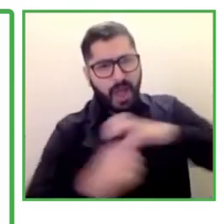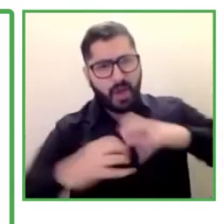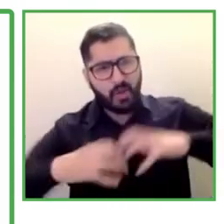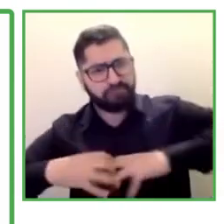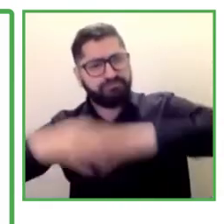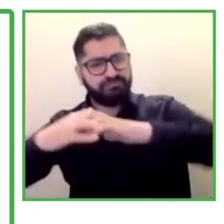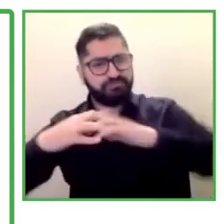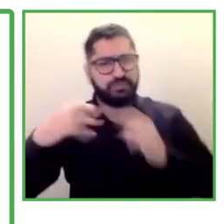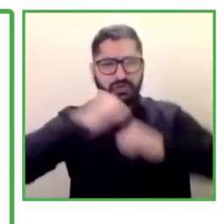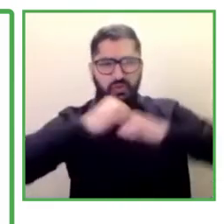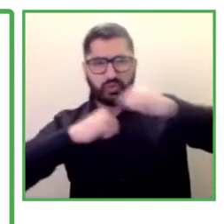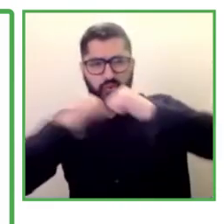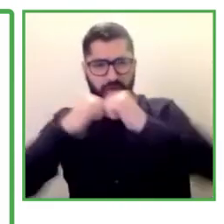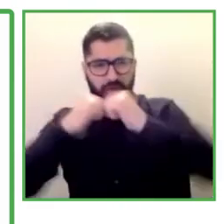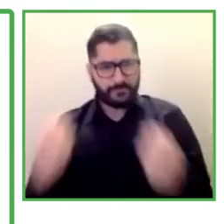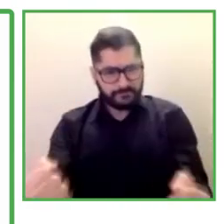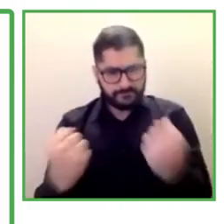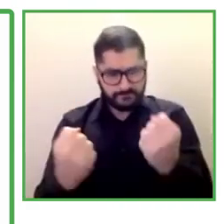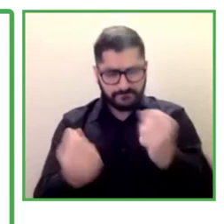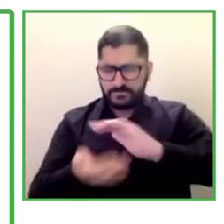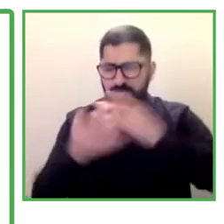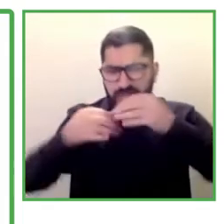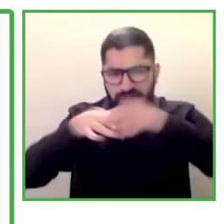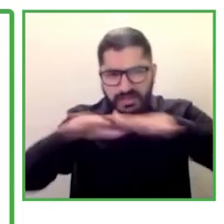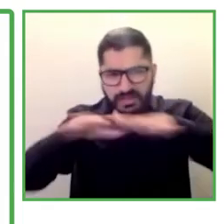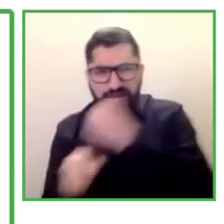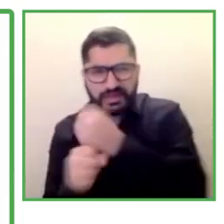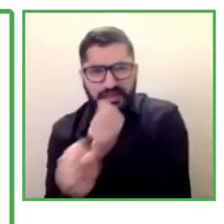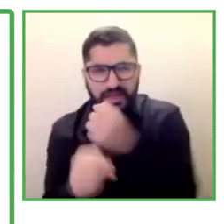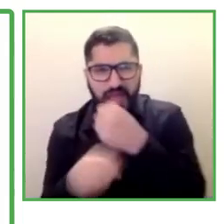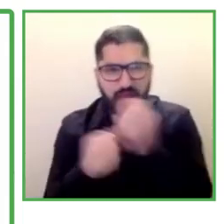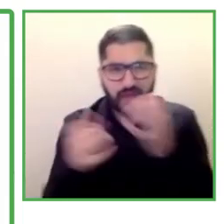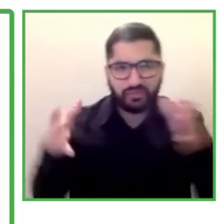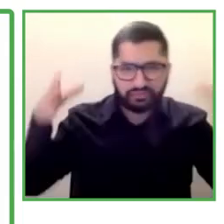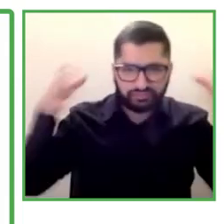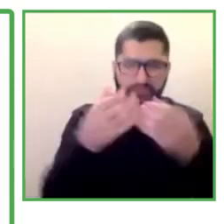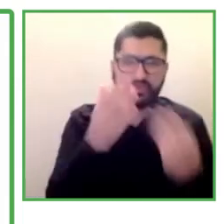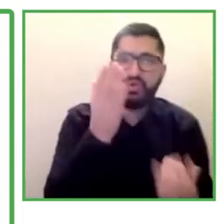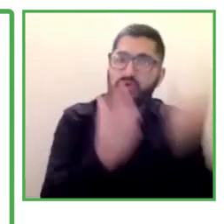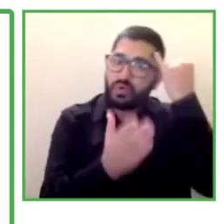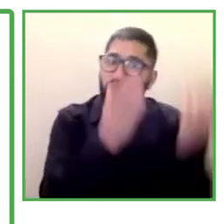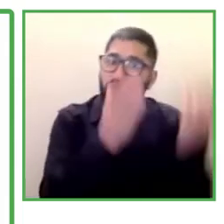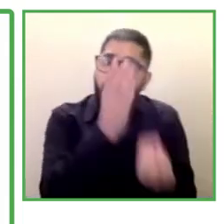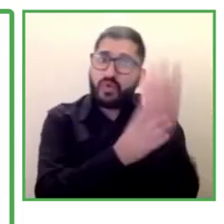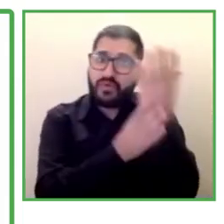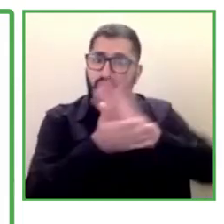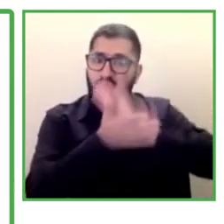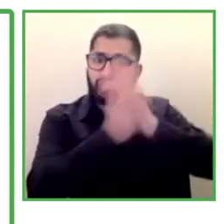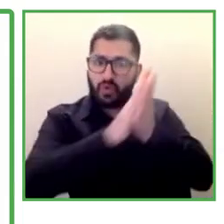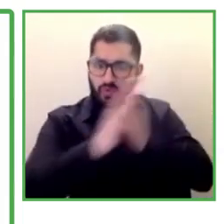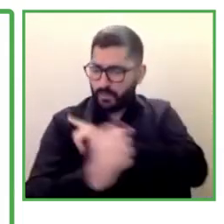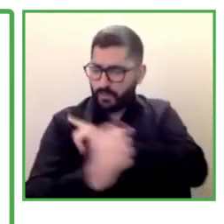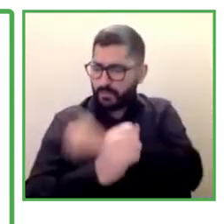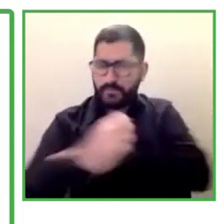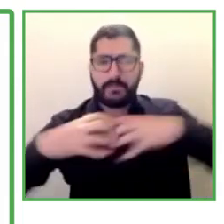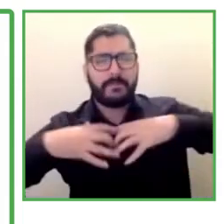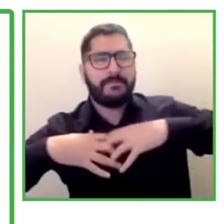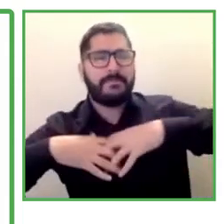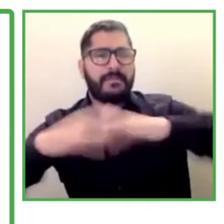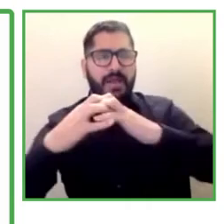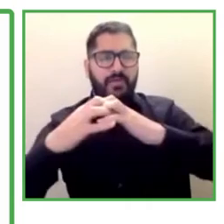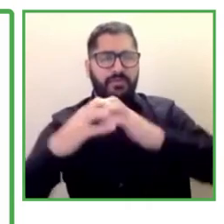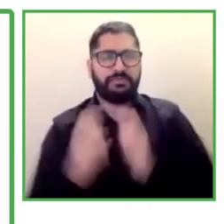that are strategic and innovative to be able to construct, build with different